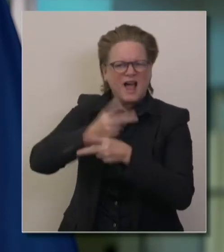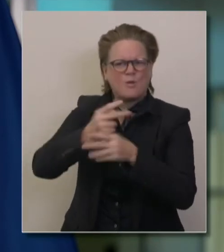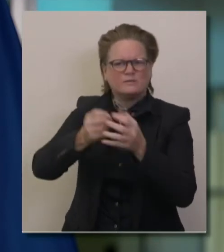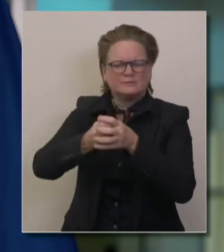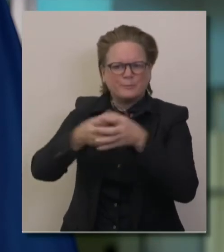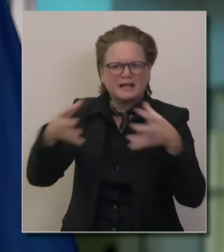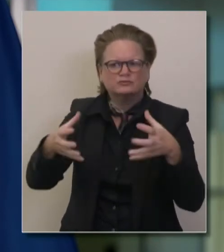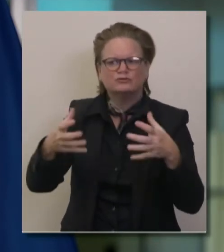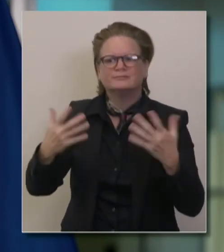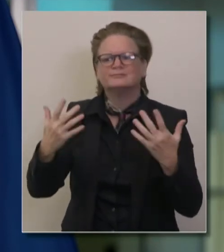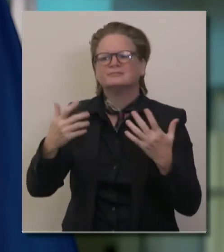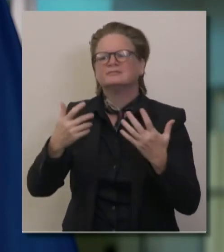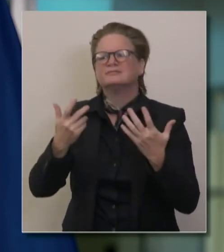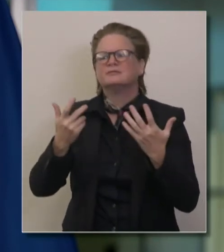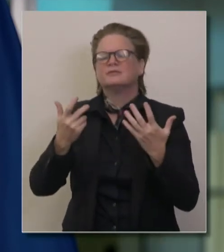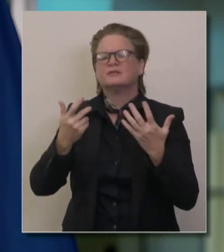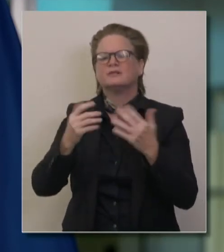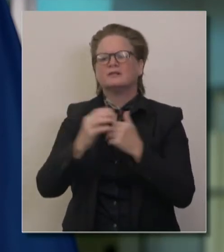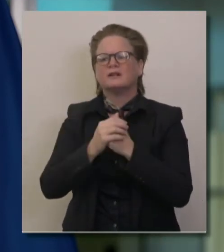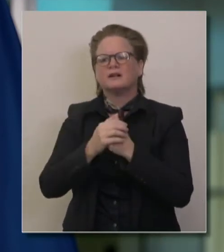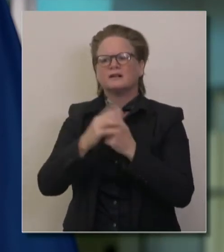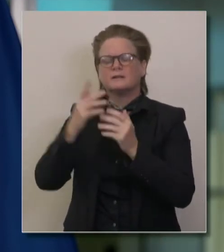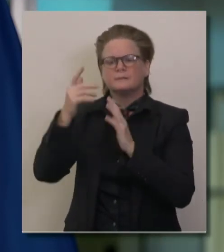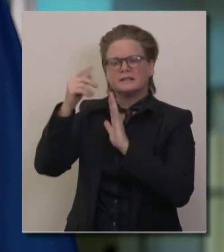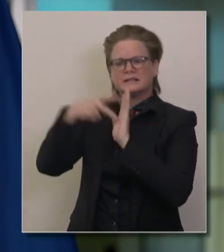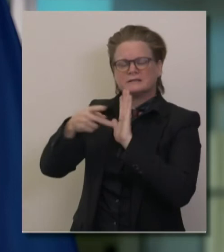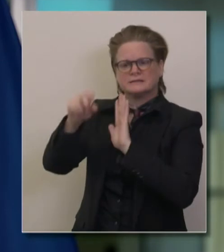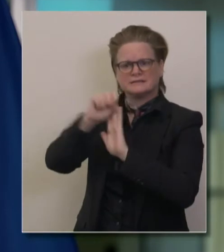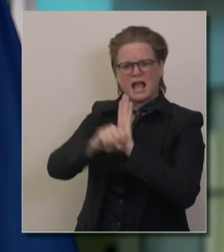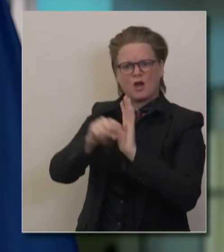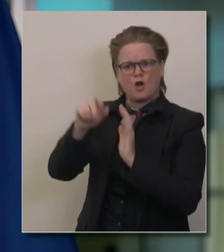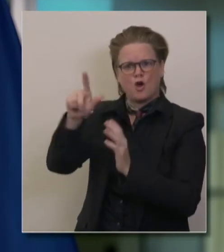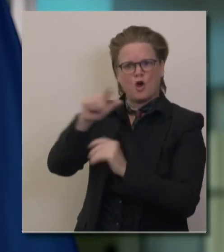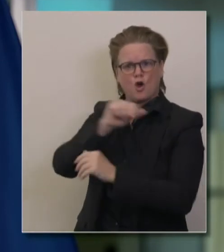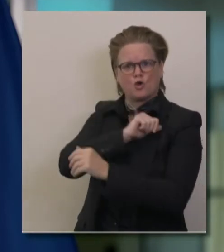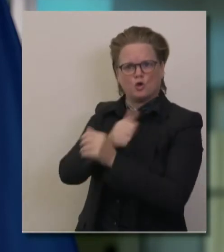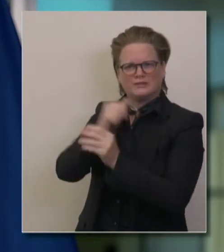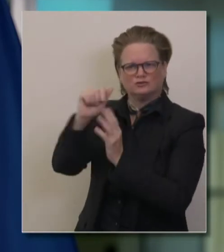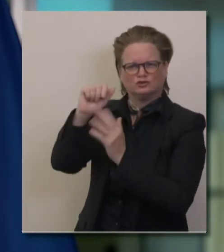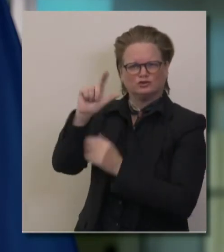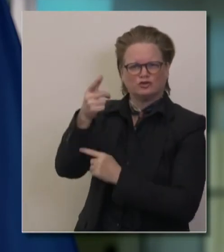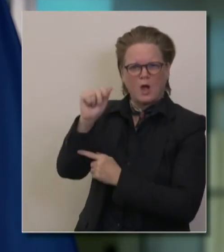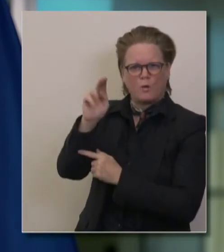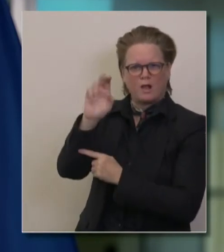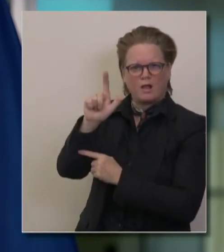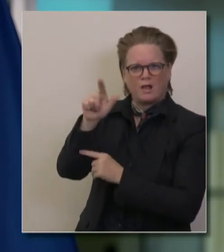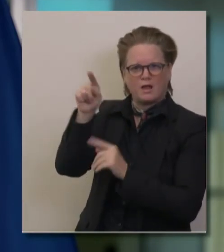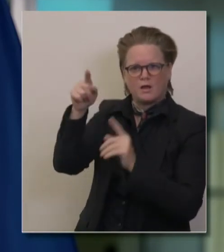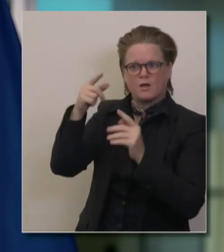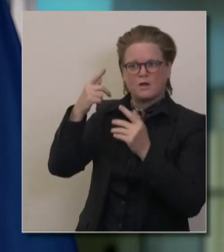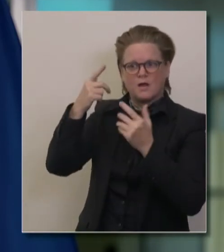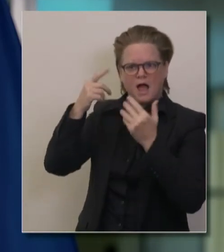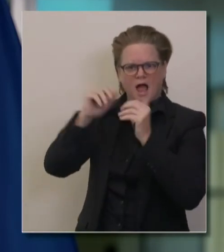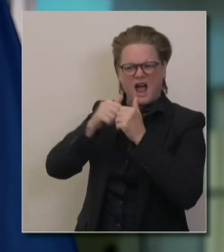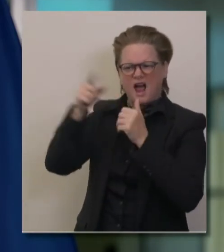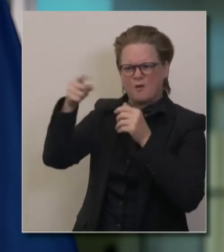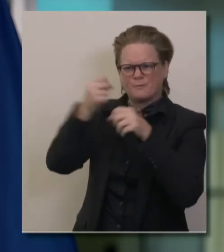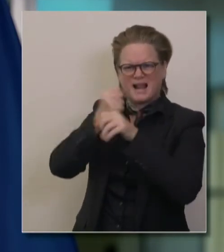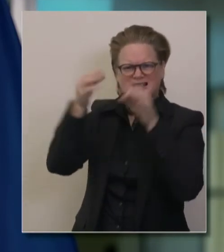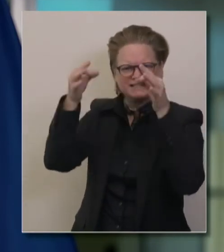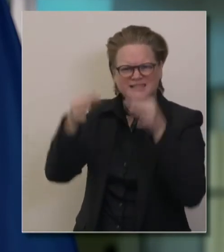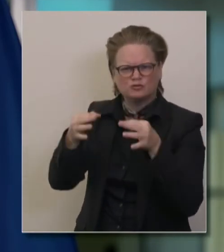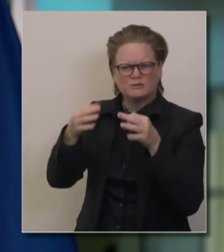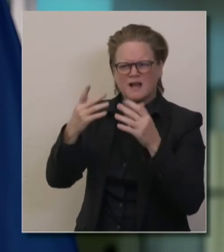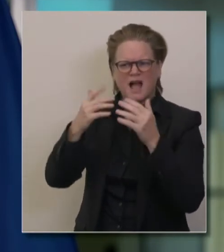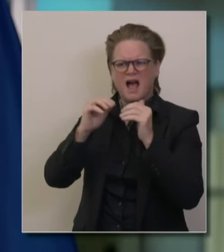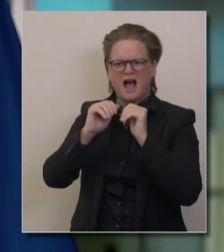that the Attorney General Becerra brings to the federal level and how can California potentially accomplish more, um, with, uh,